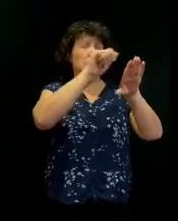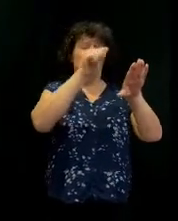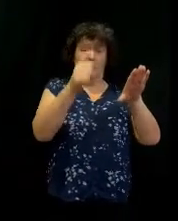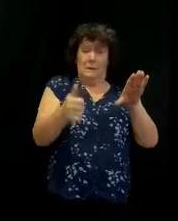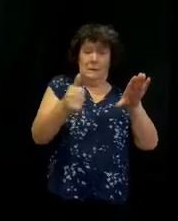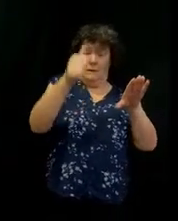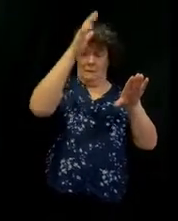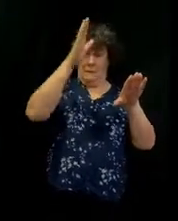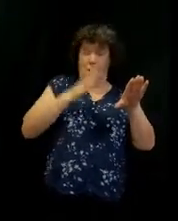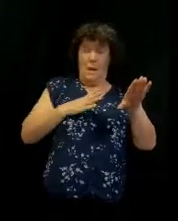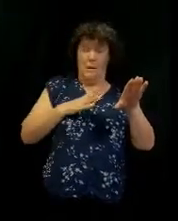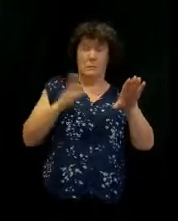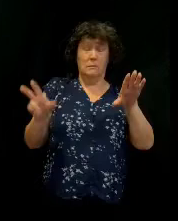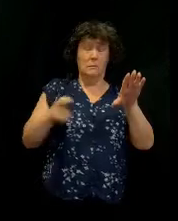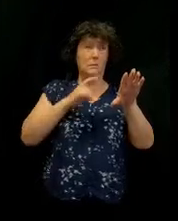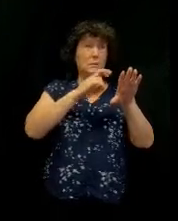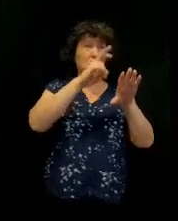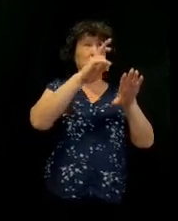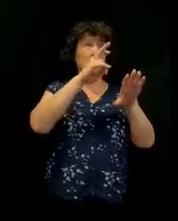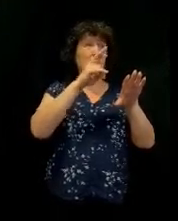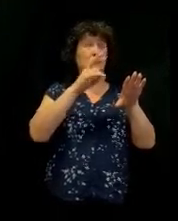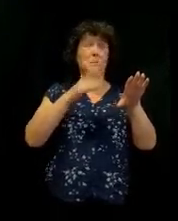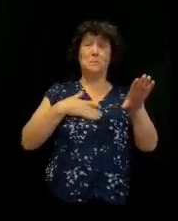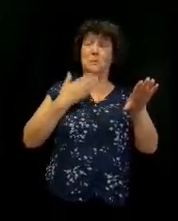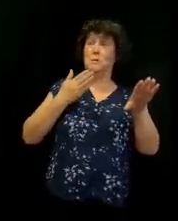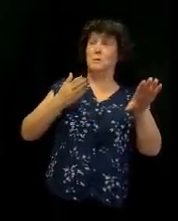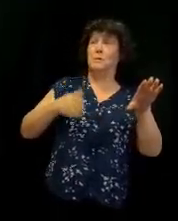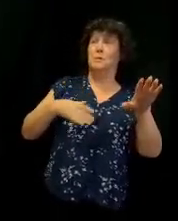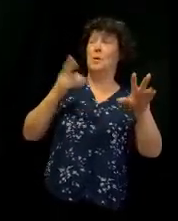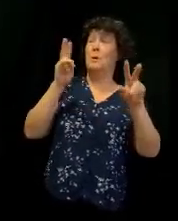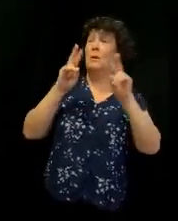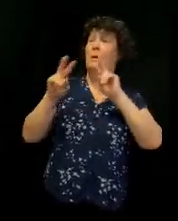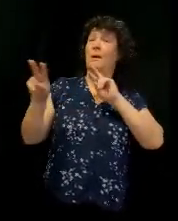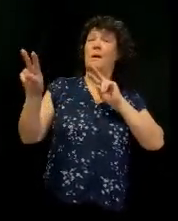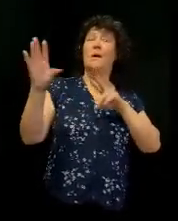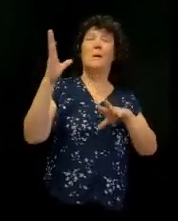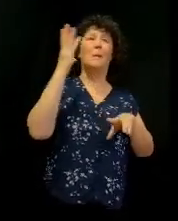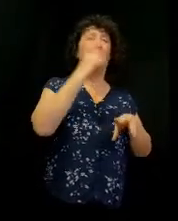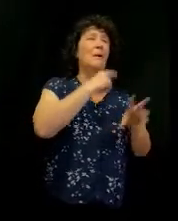They actually enjoy the scenery in the place that it's hard.